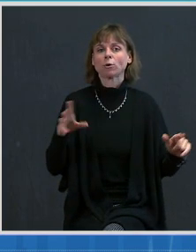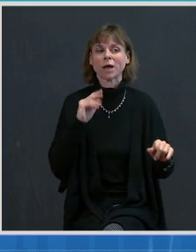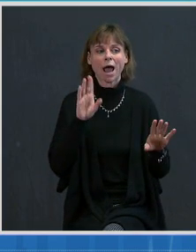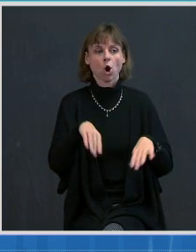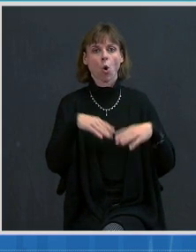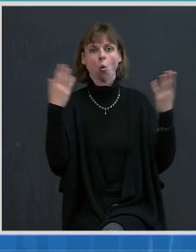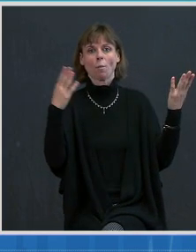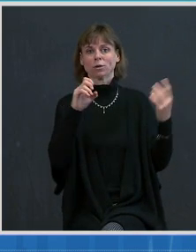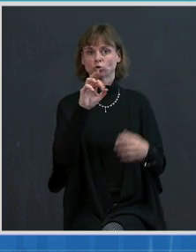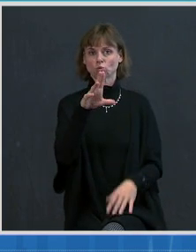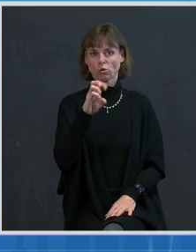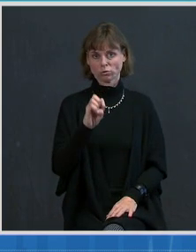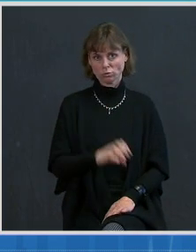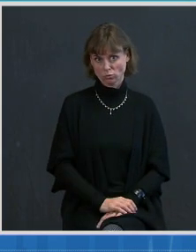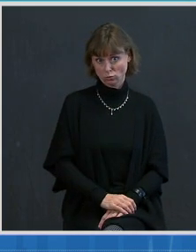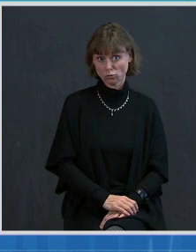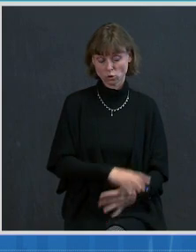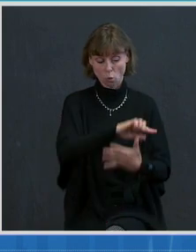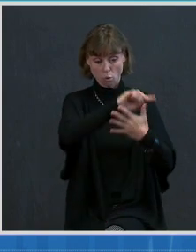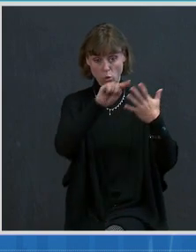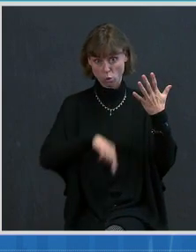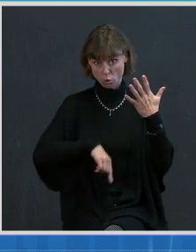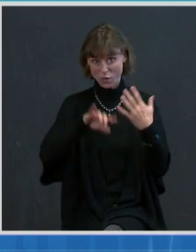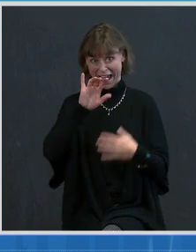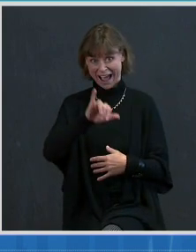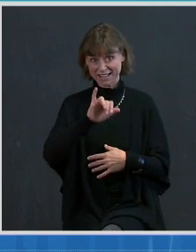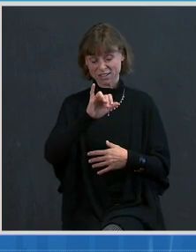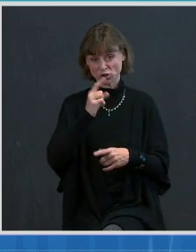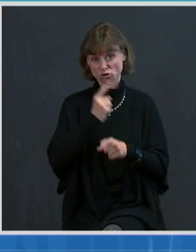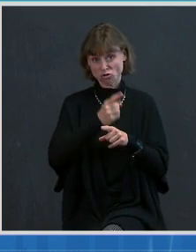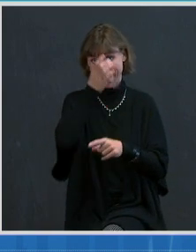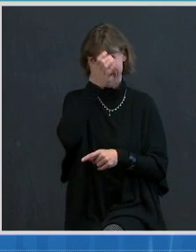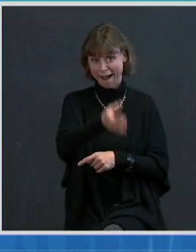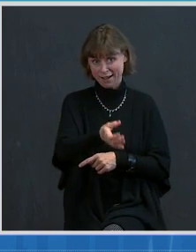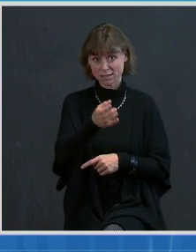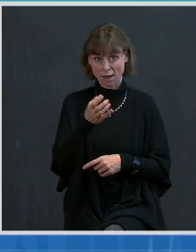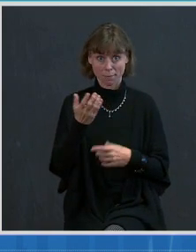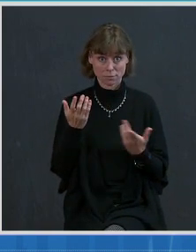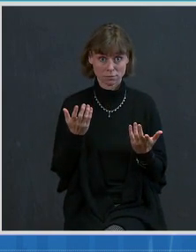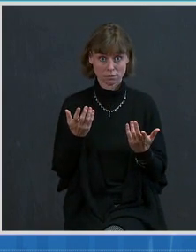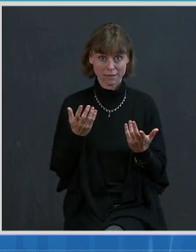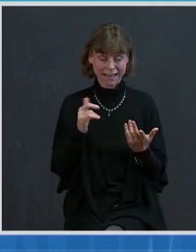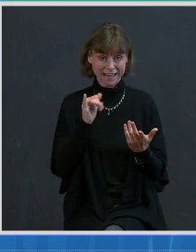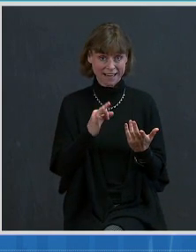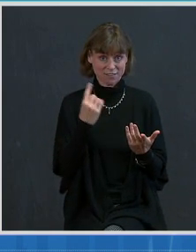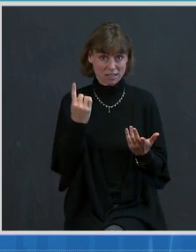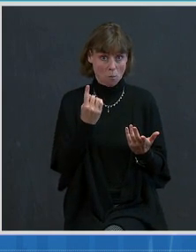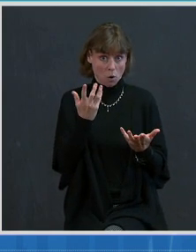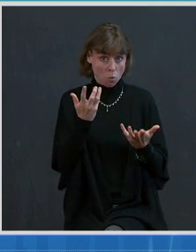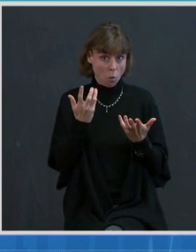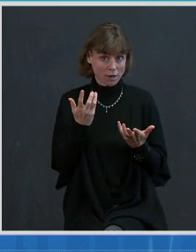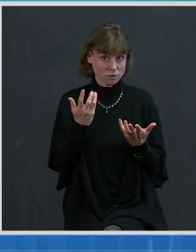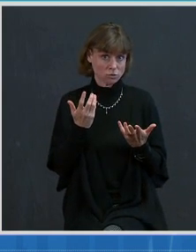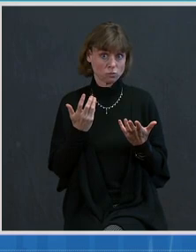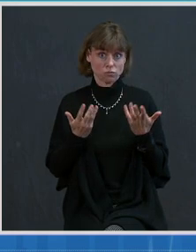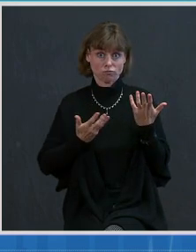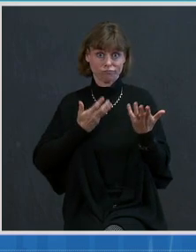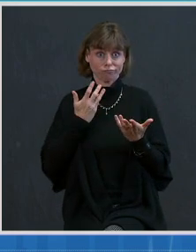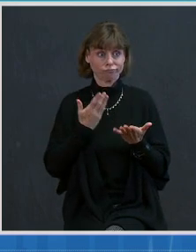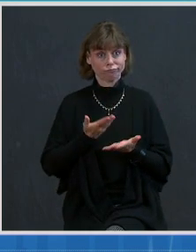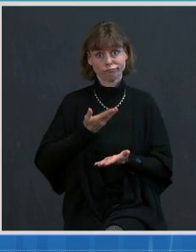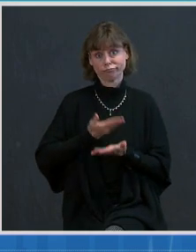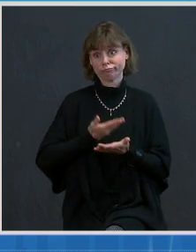So those are the right kind of principles for someone to be able to have, be able to demonstrate